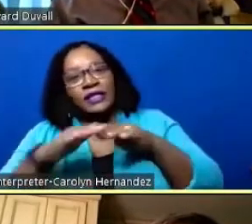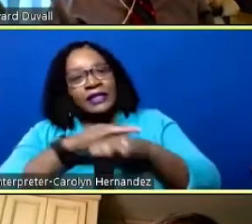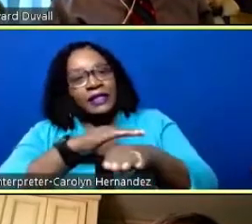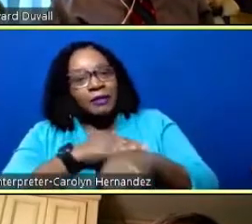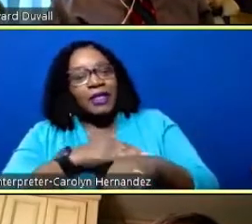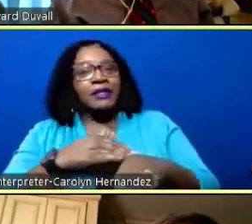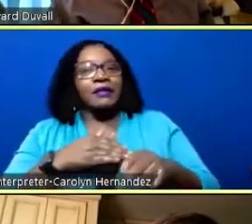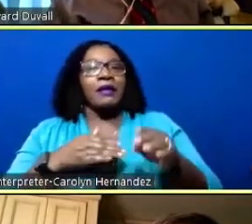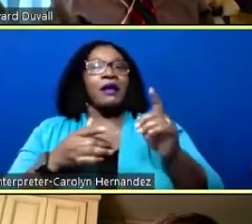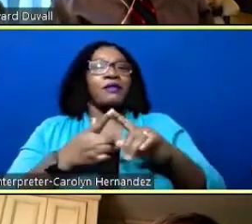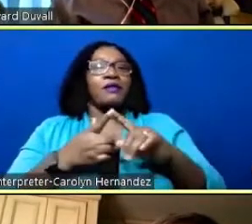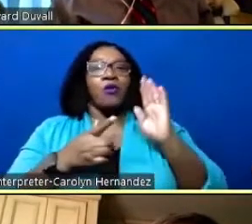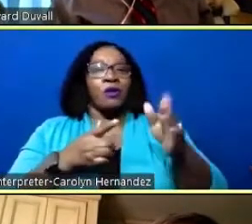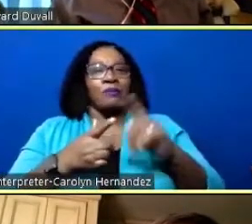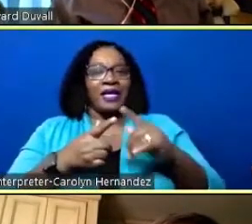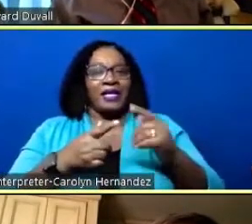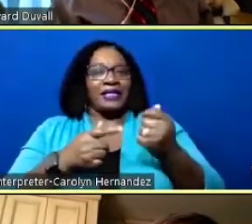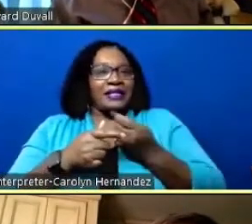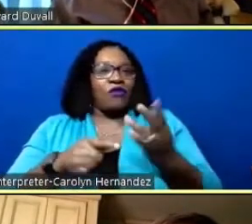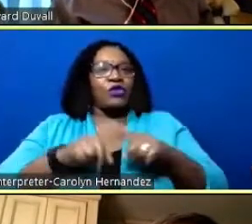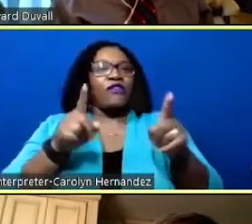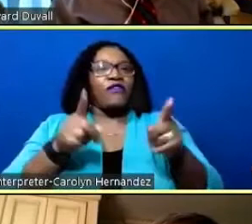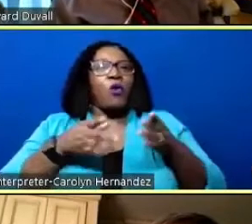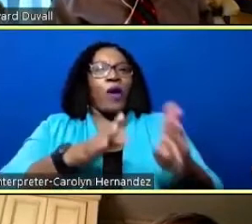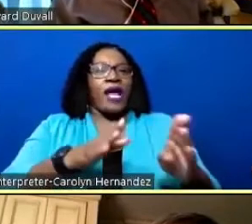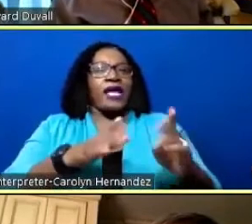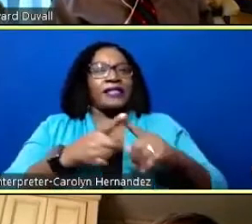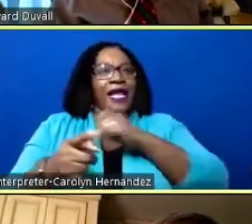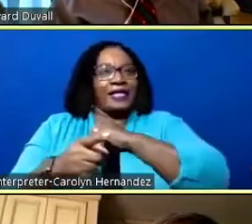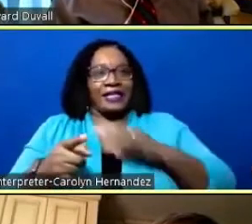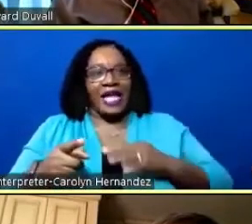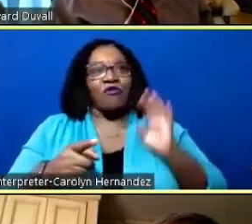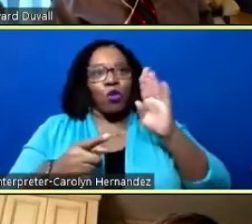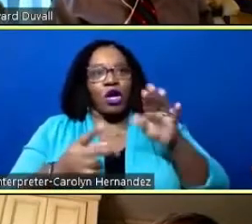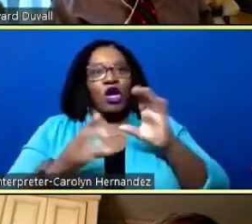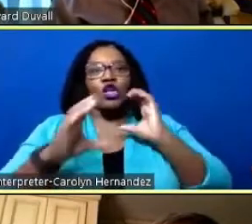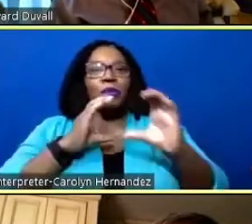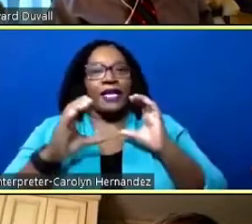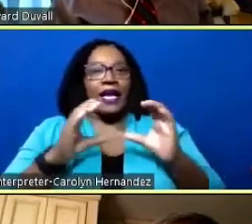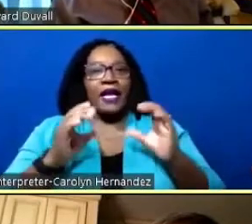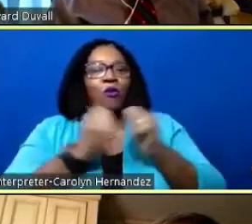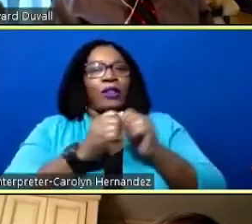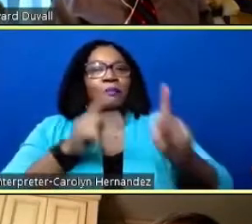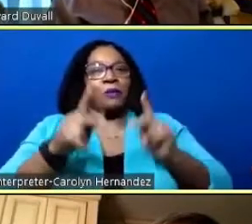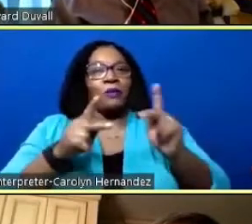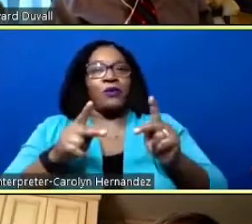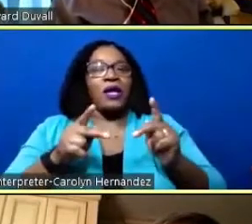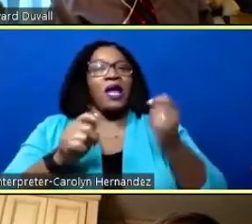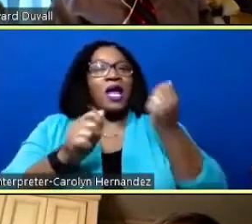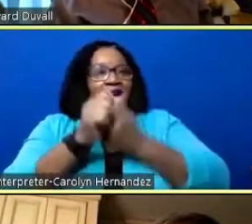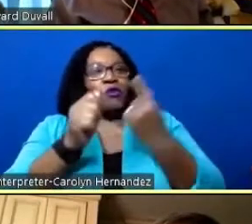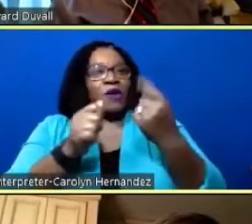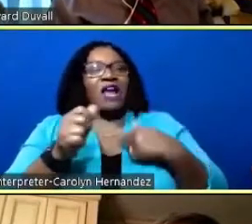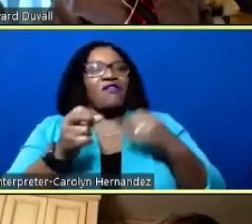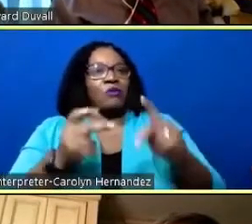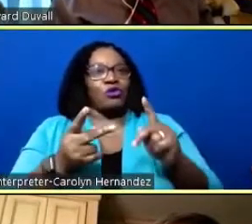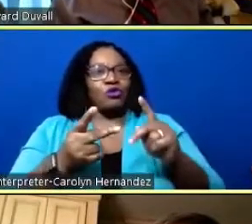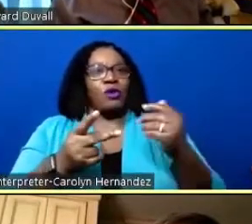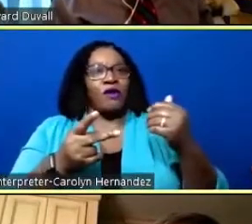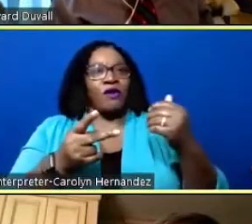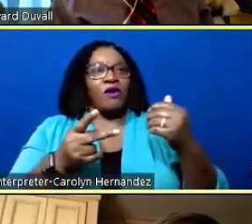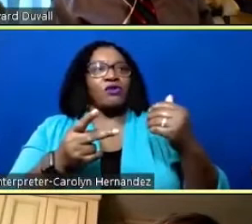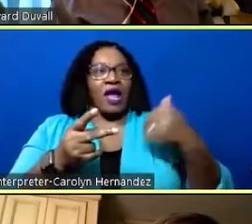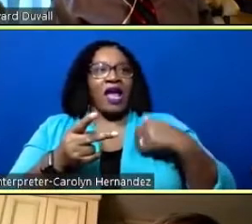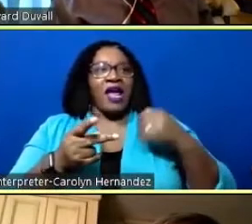uh there'll be a number of different ways that our staff will aggressively communicate uh with folks so everyone will have an opportunity to have their uh